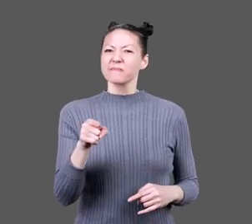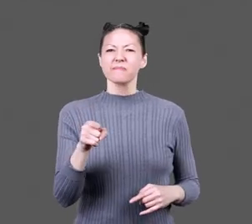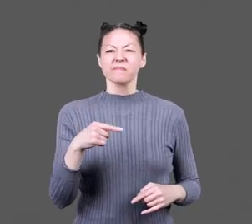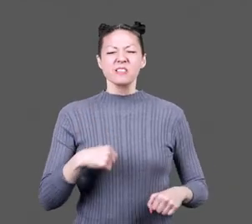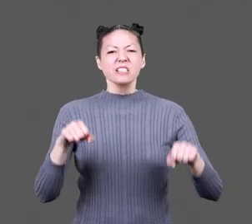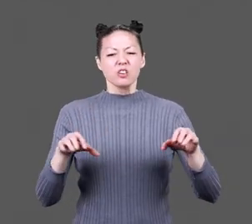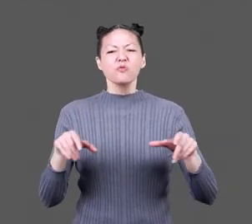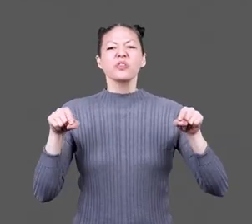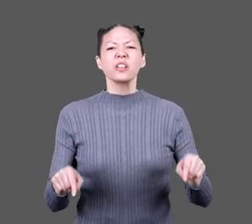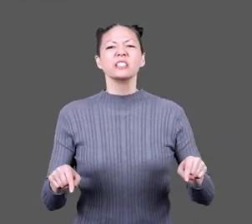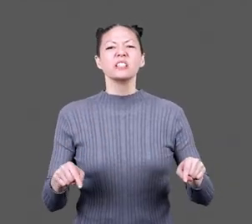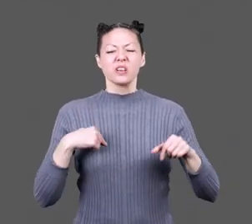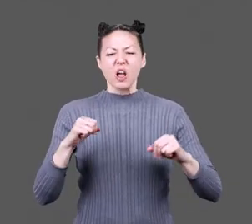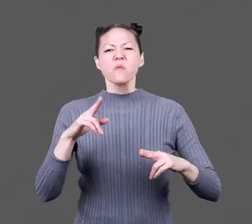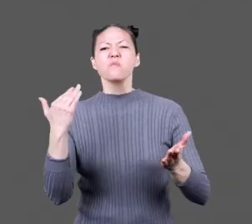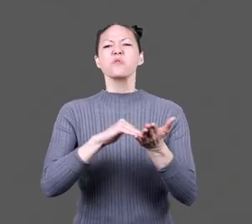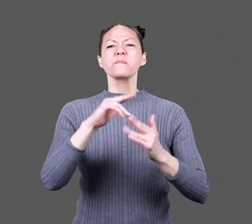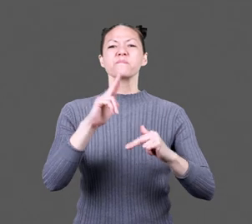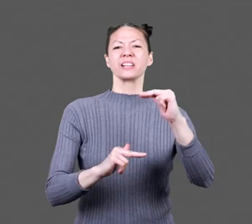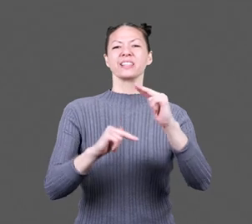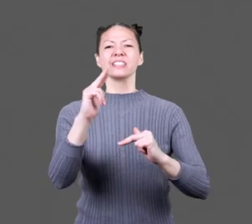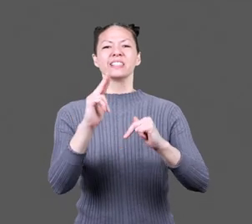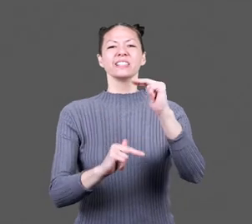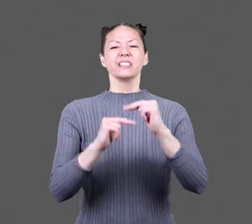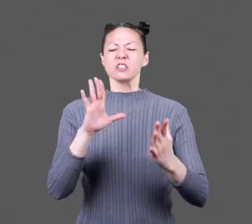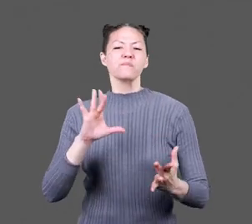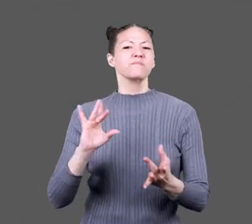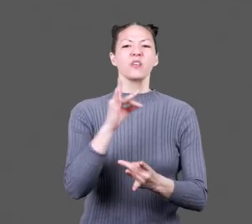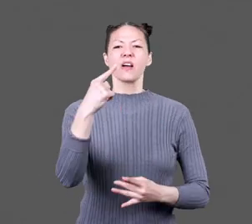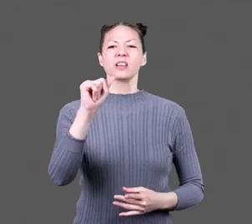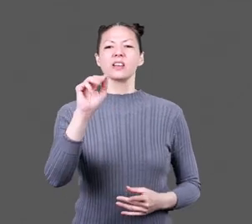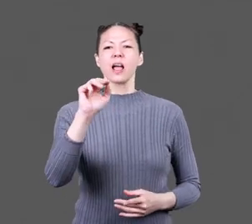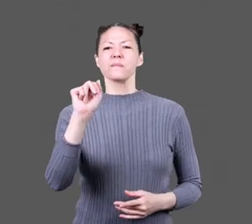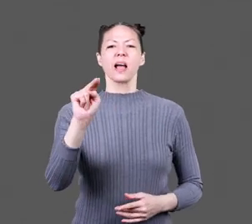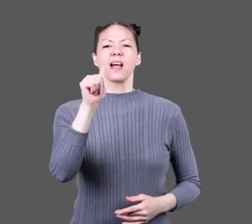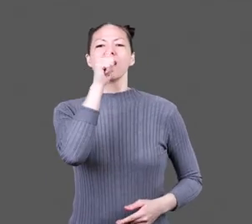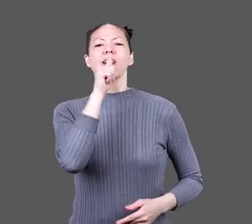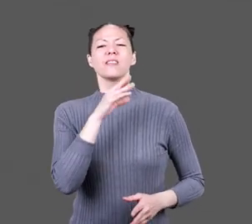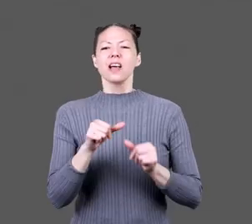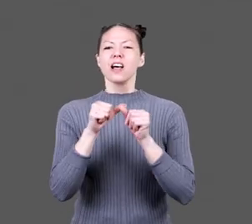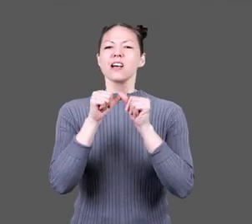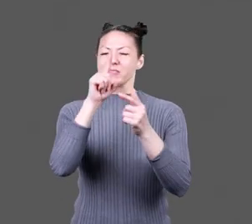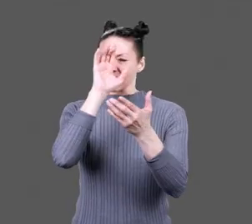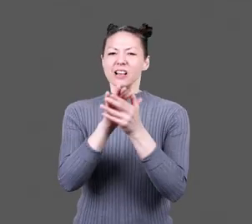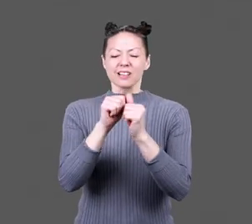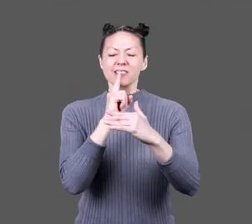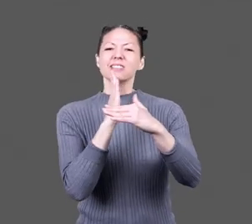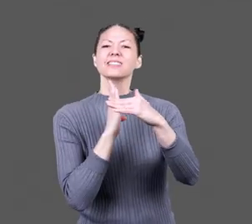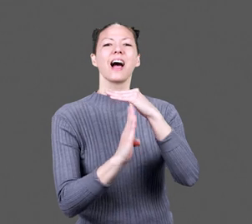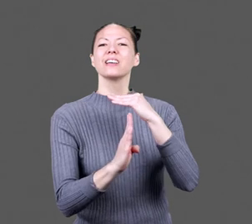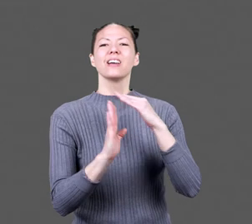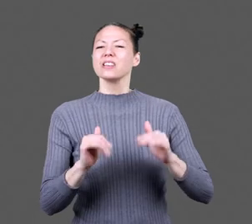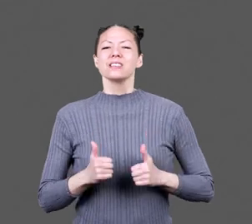camp. We could do this. We could rebuild. The spirit of Gaman would help us continue with